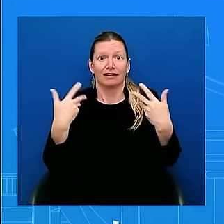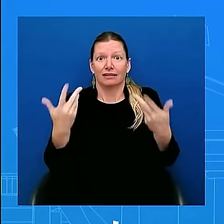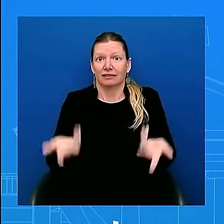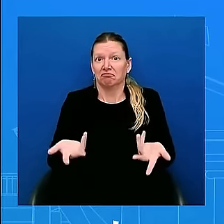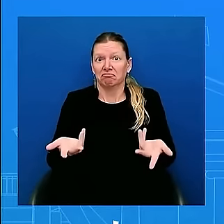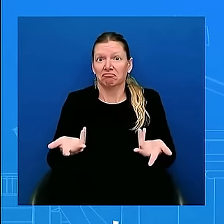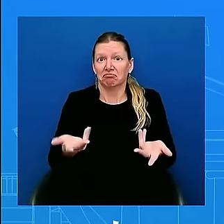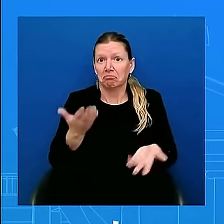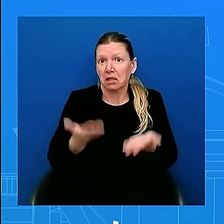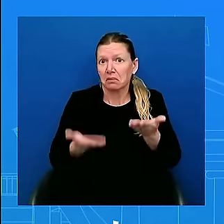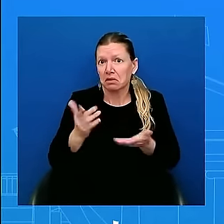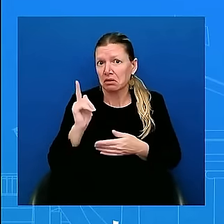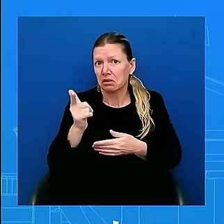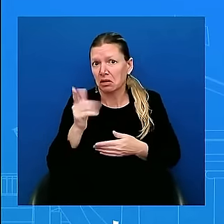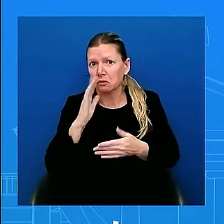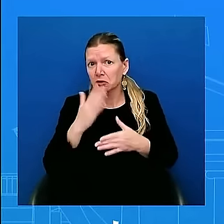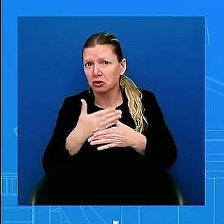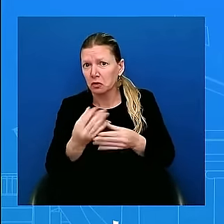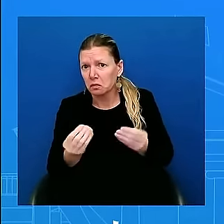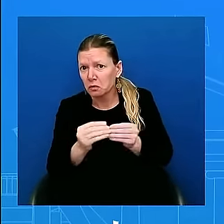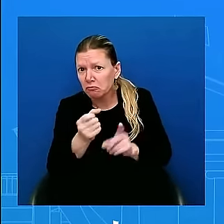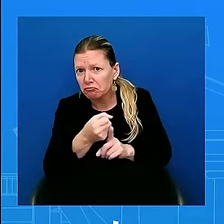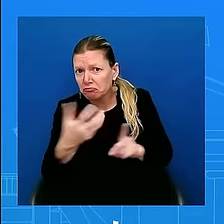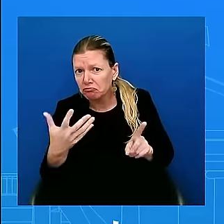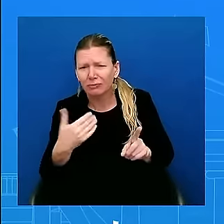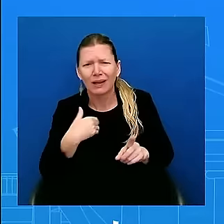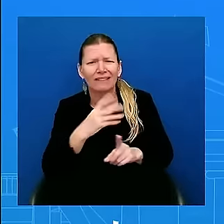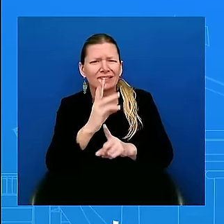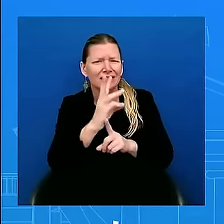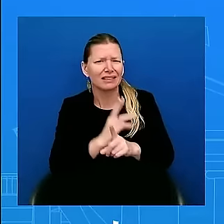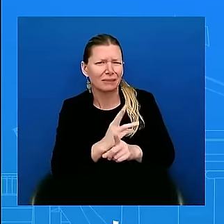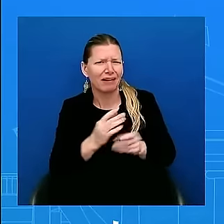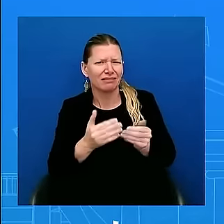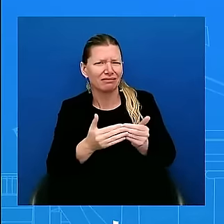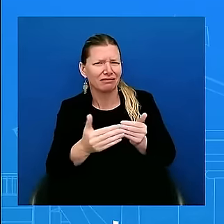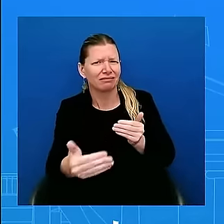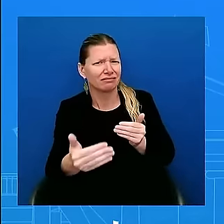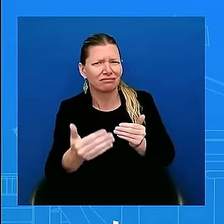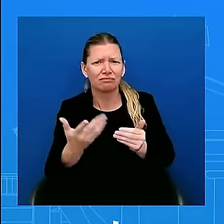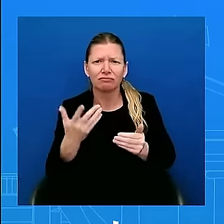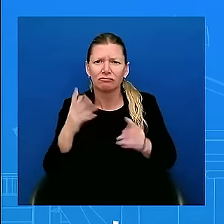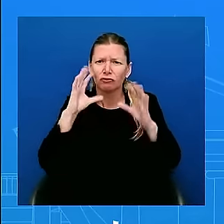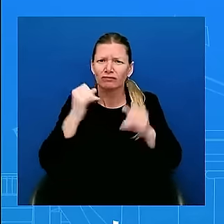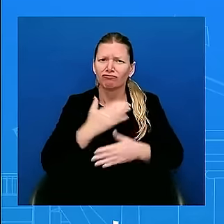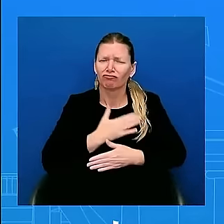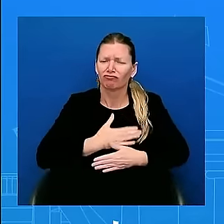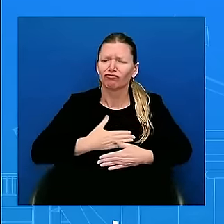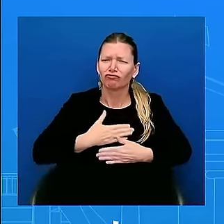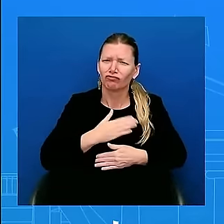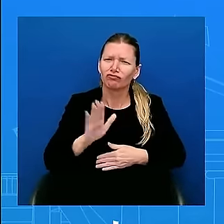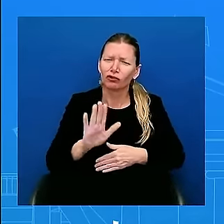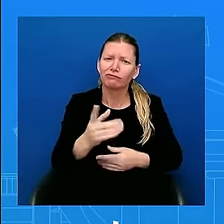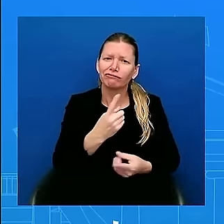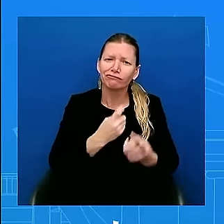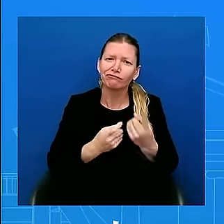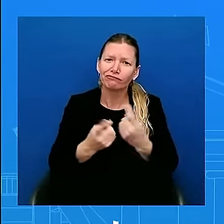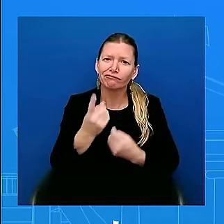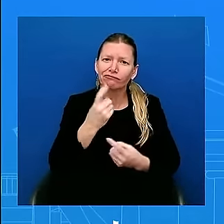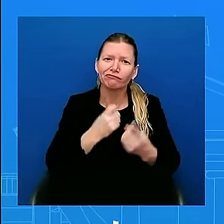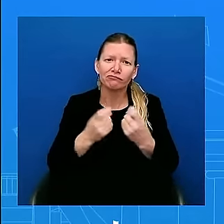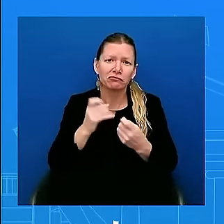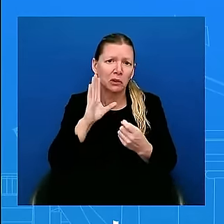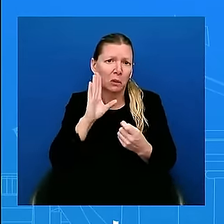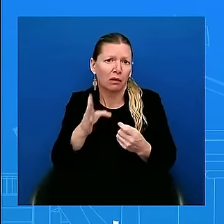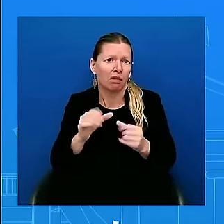questions or he'll continue to do just that I don't have anything to share beyond what you've heard from the president on Sunday and his oval